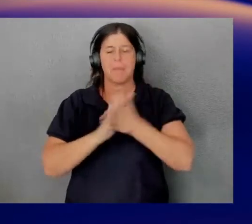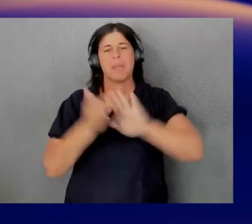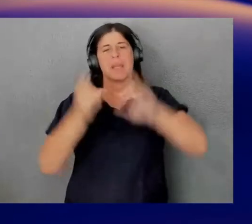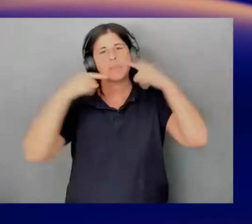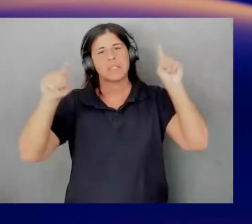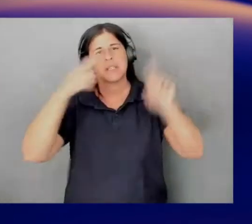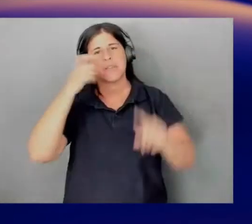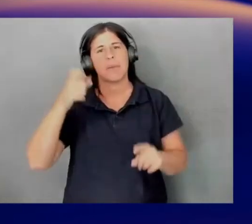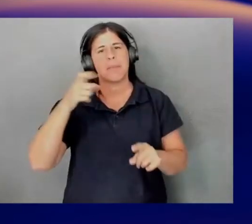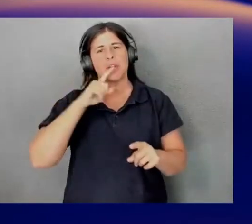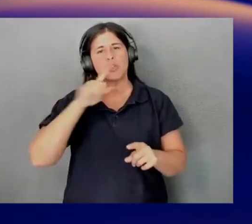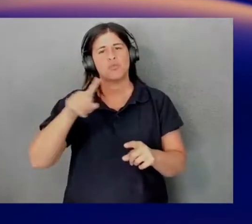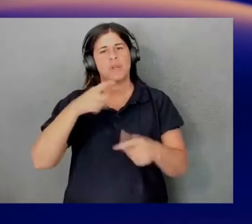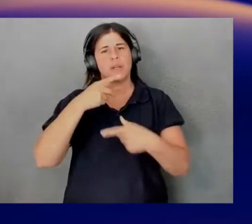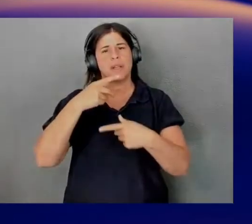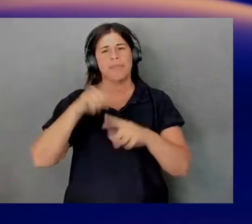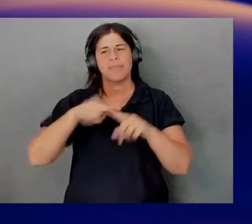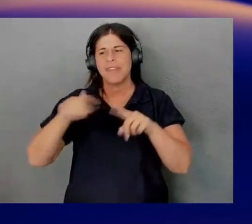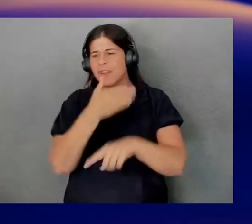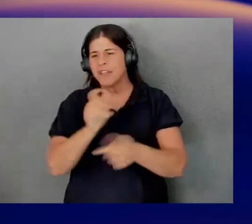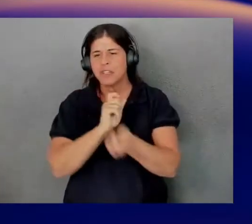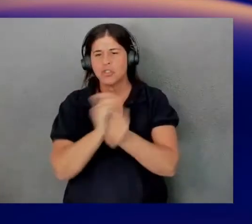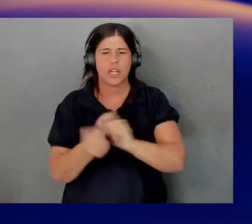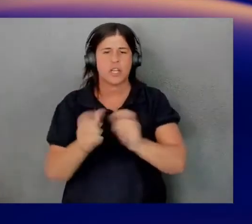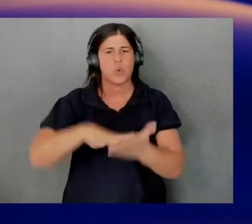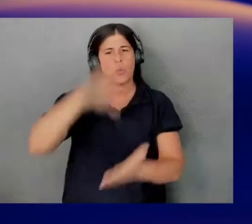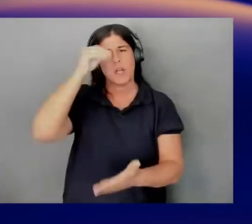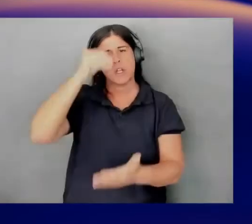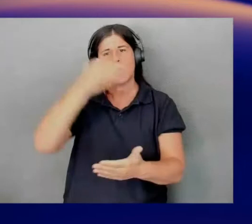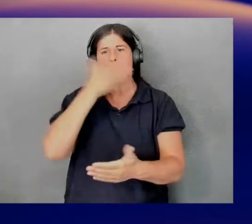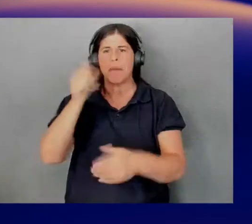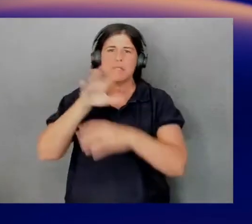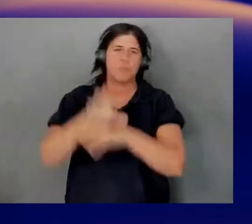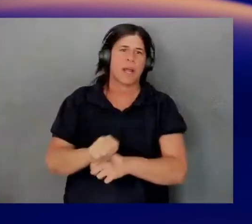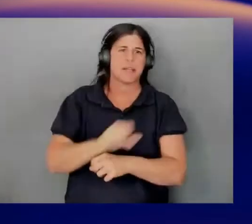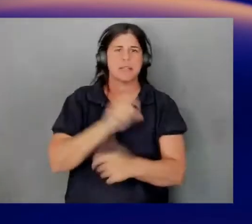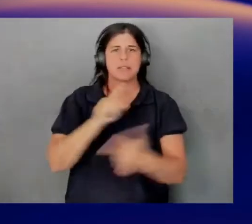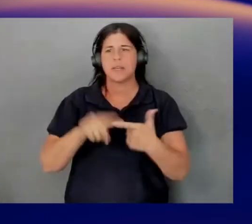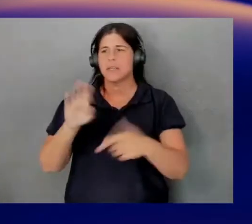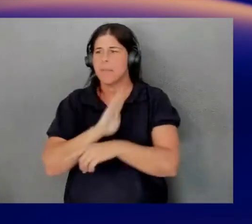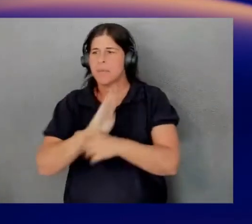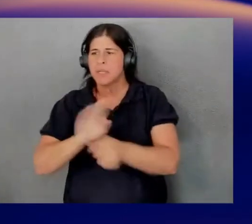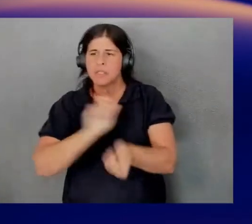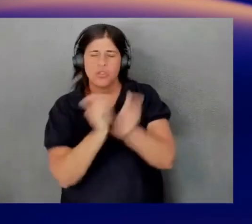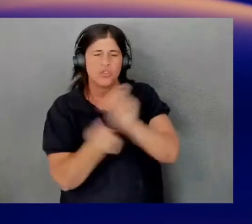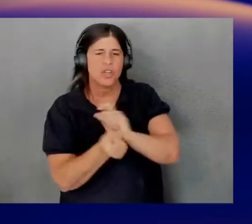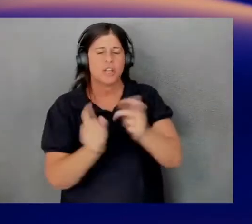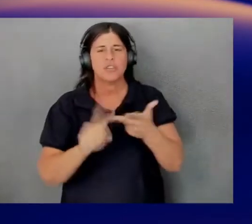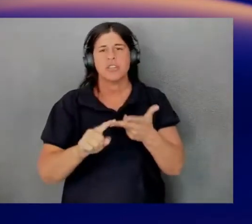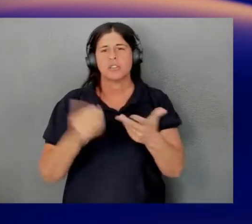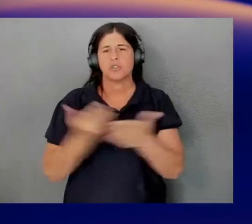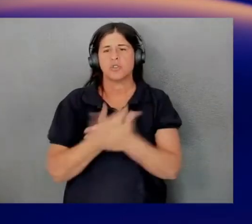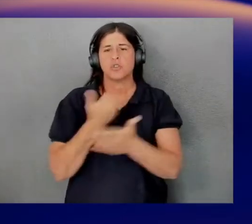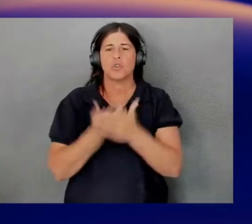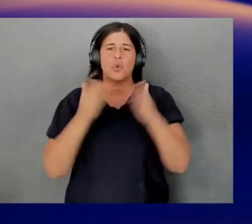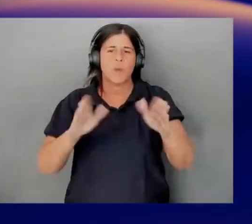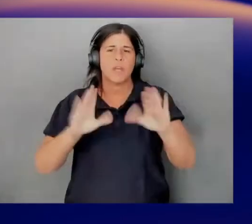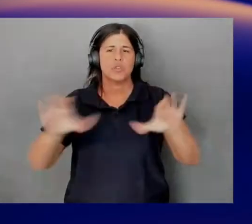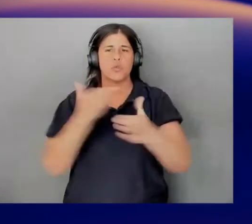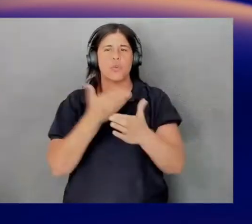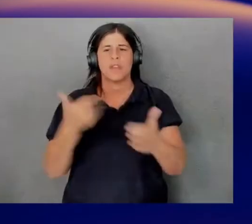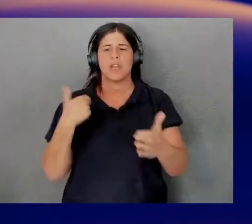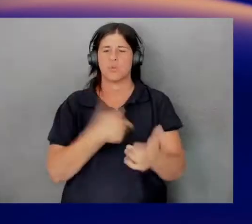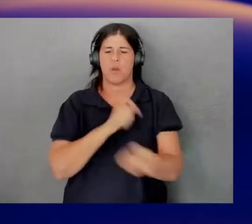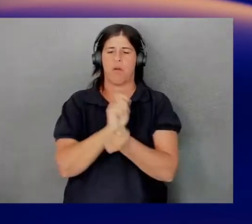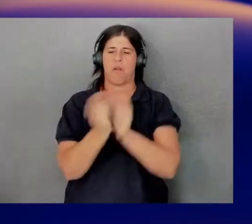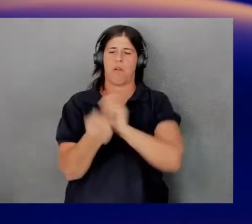pillars change, you know, as we learn best practices, as the industry changes and there's new ways to do things, we're constantly evolving as well.